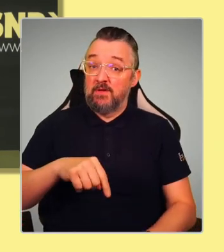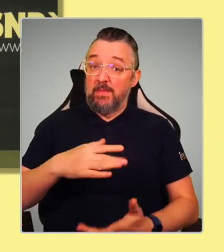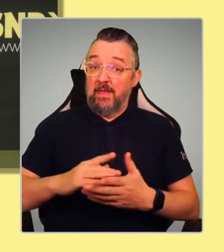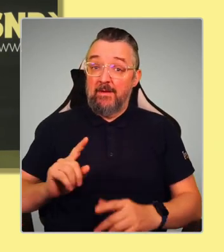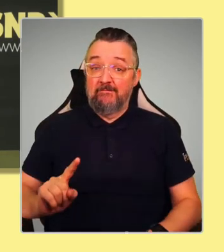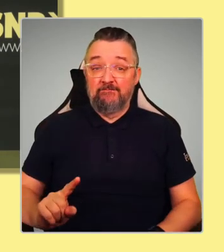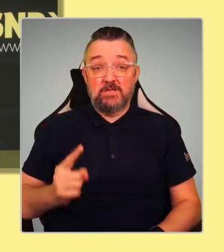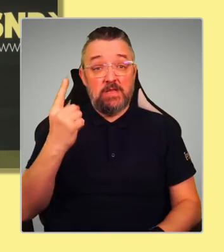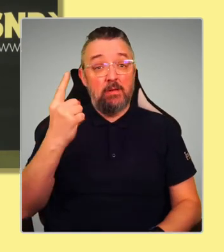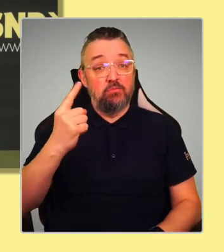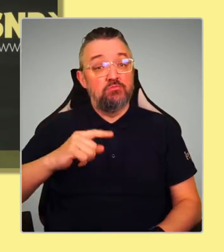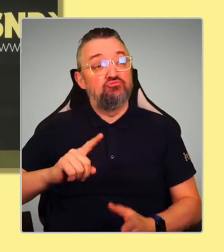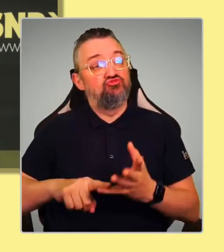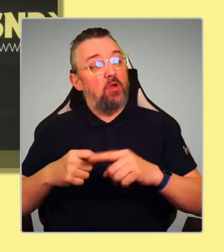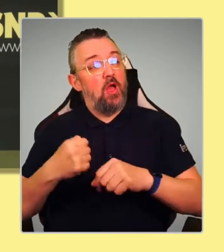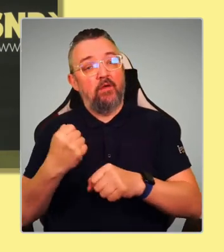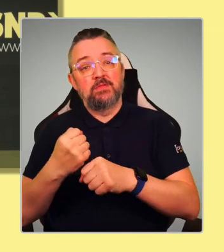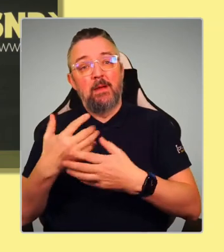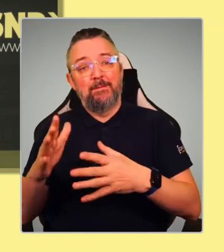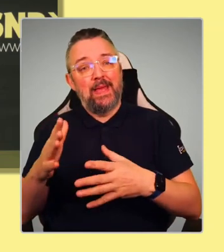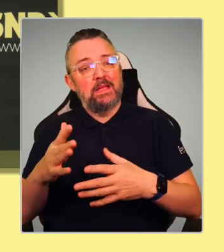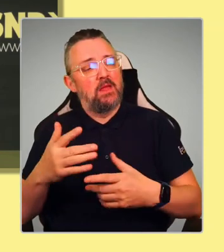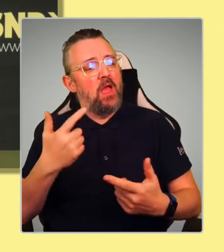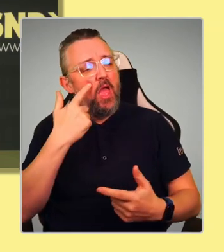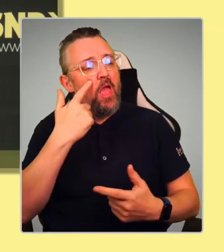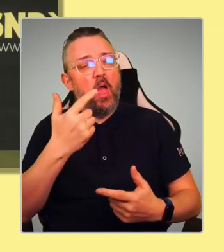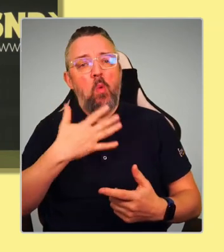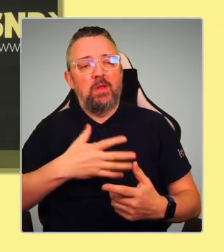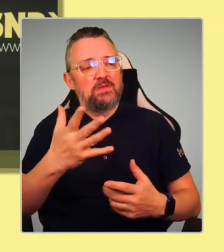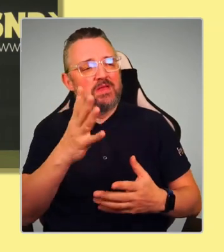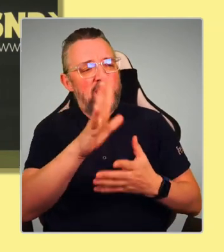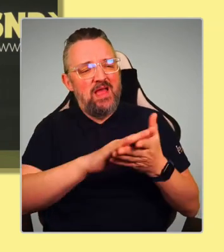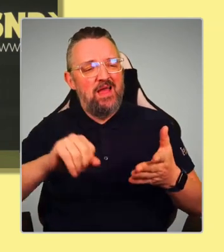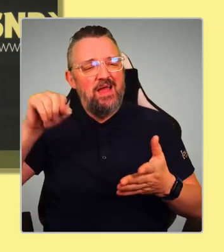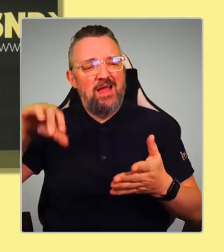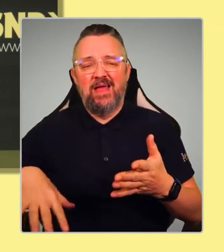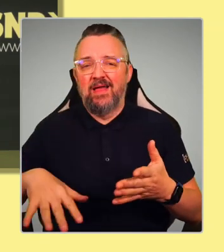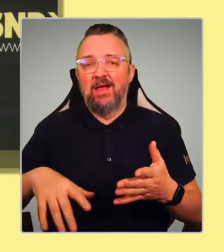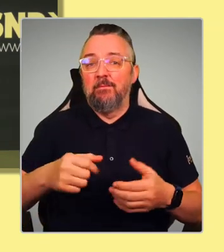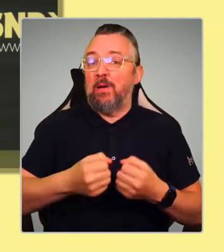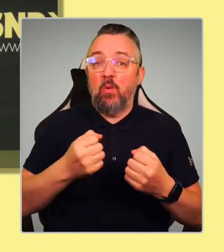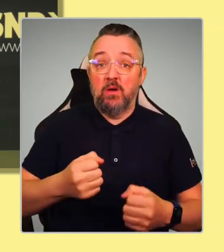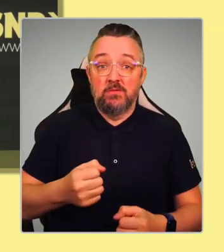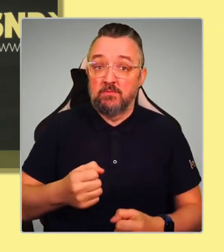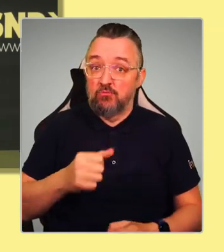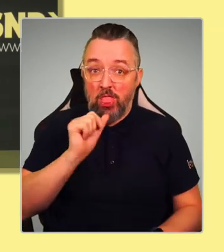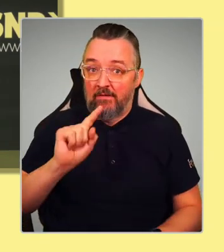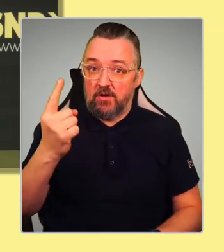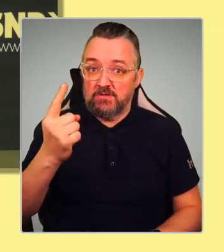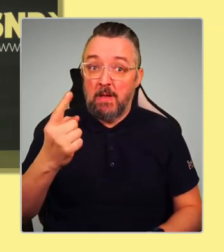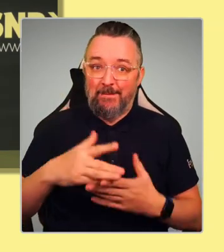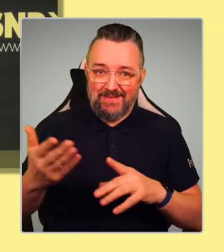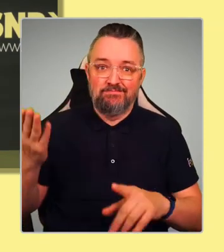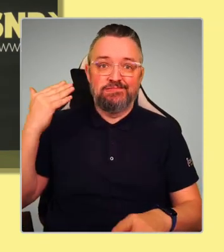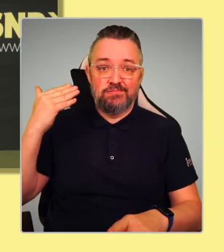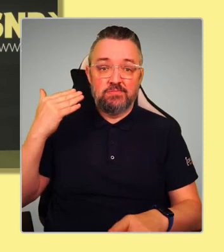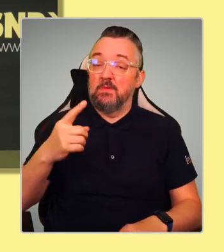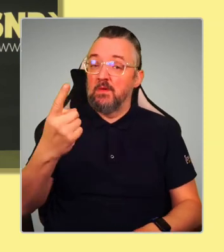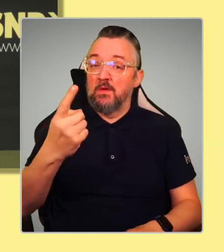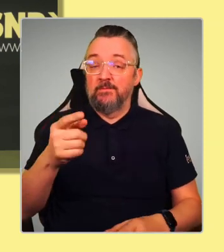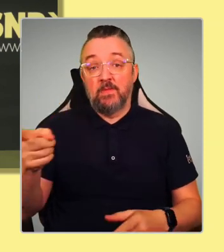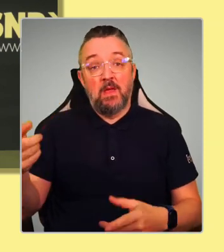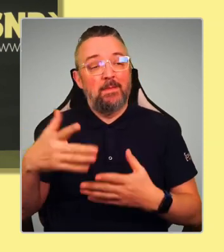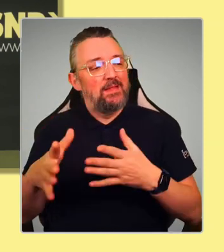has sought to erode devolution, nor will it be the last. If you want to see an example of them eroding devolution,